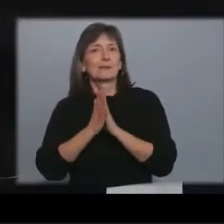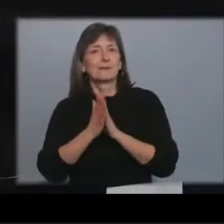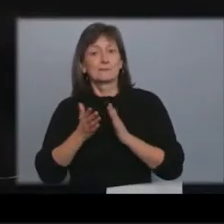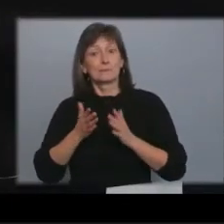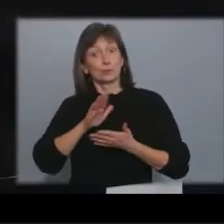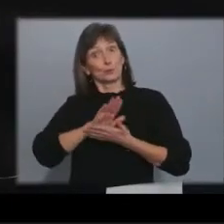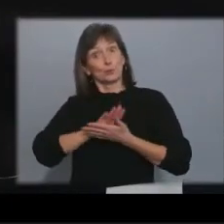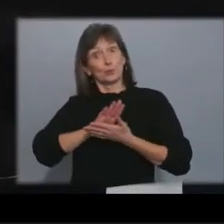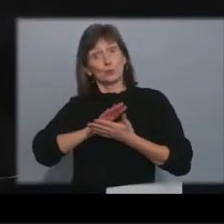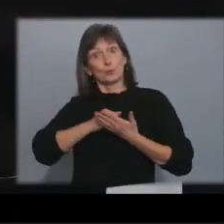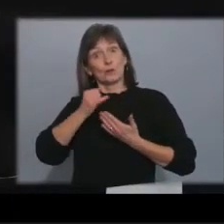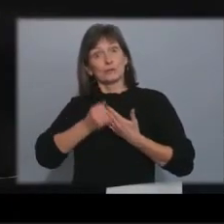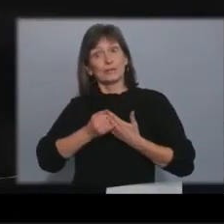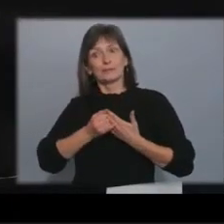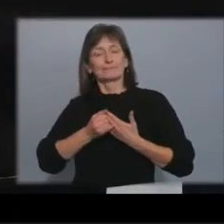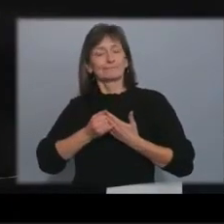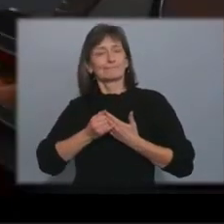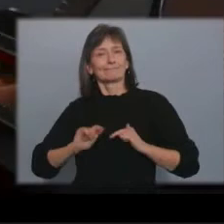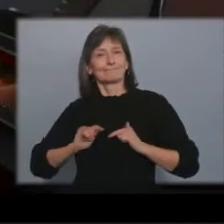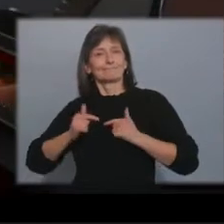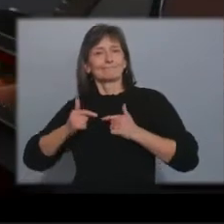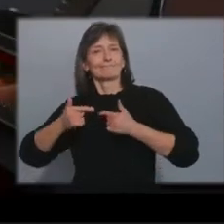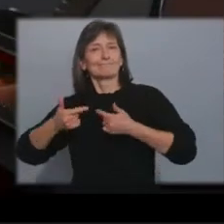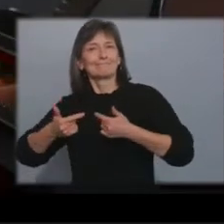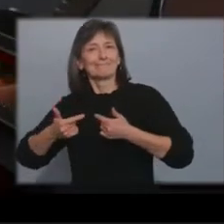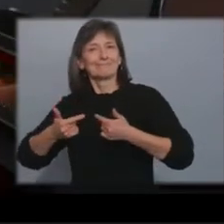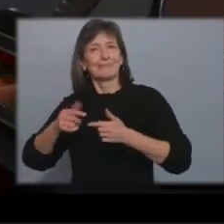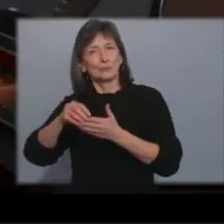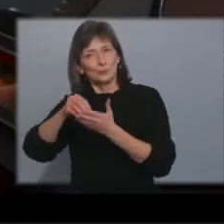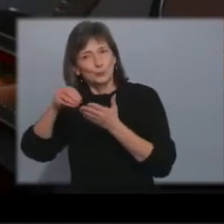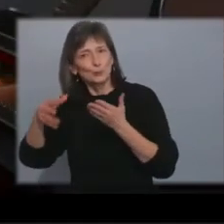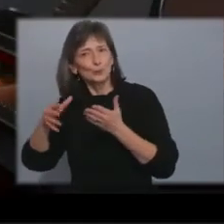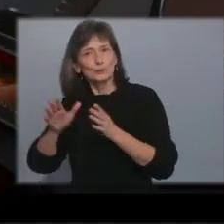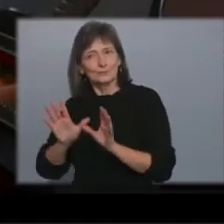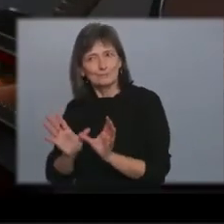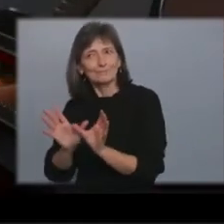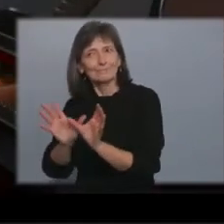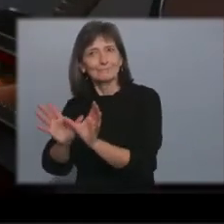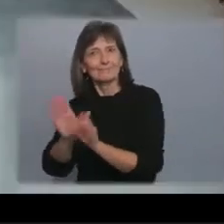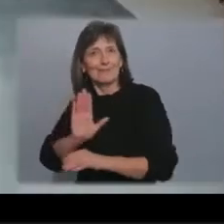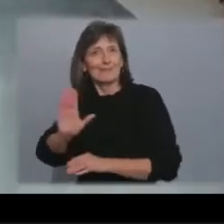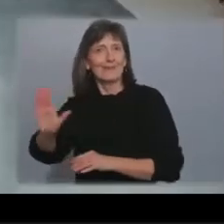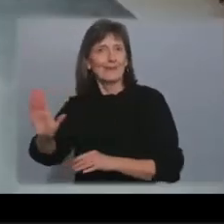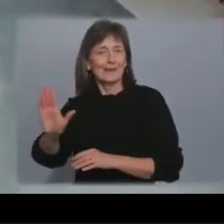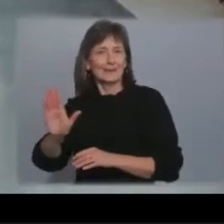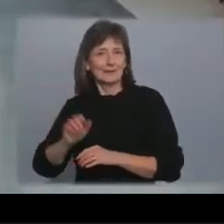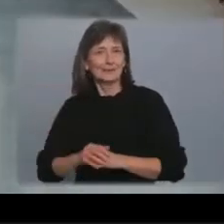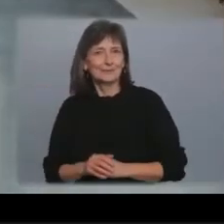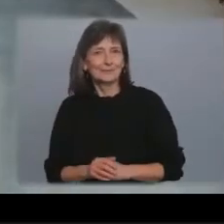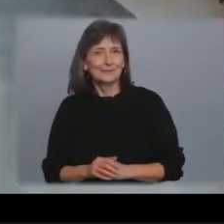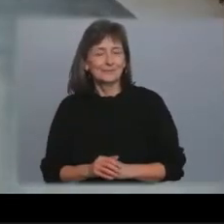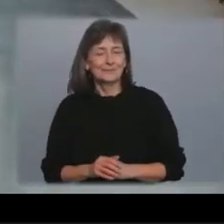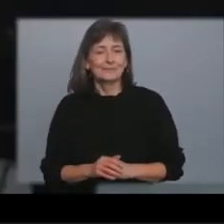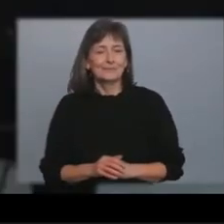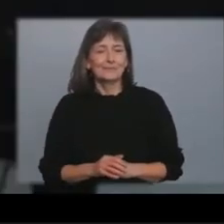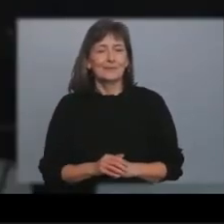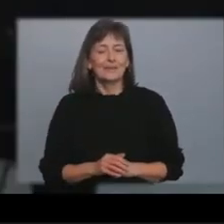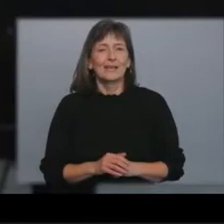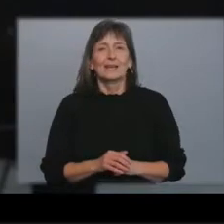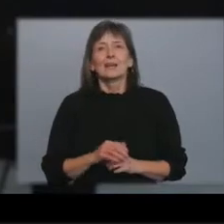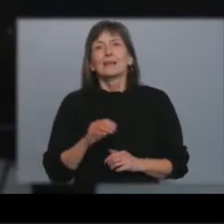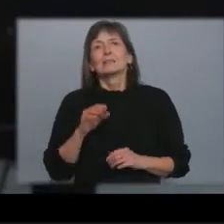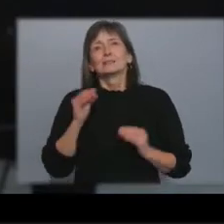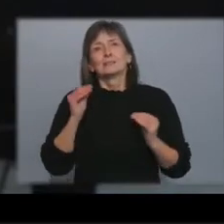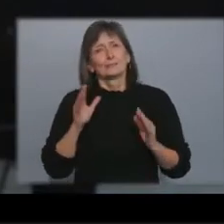it's no longer school it's like this is this is ours something that we have mr colburn is an incredible choir director